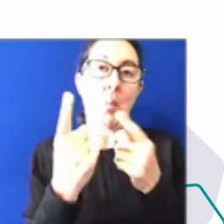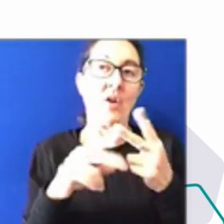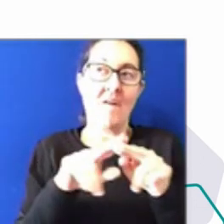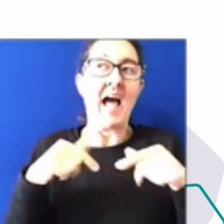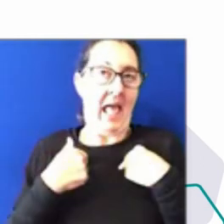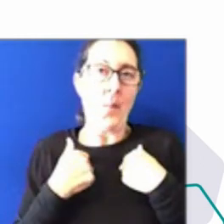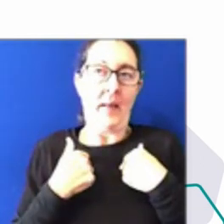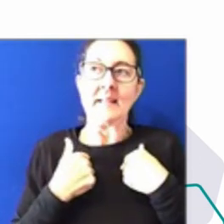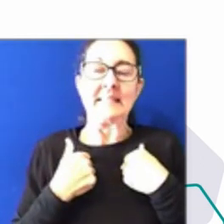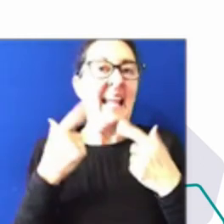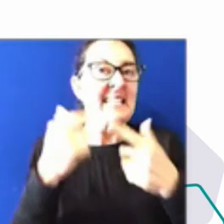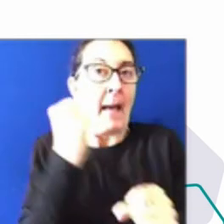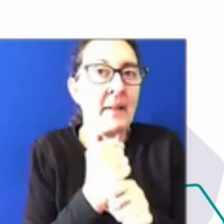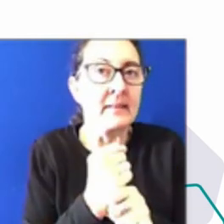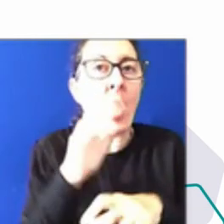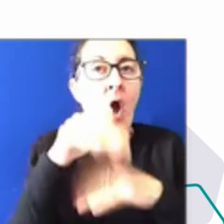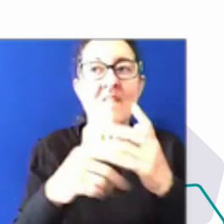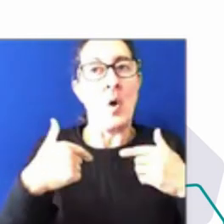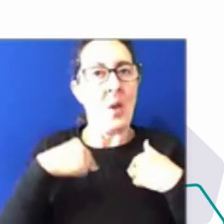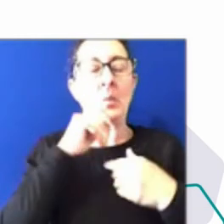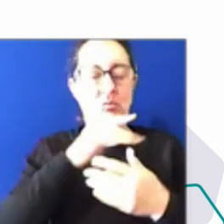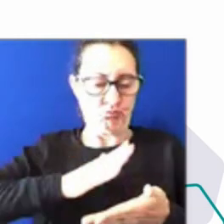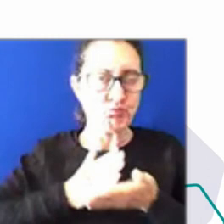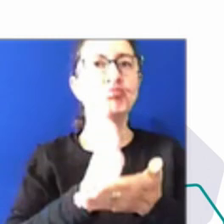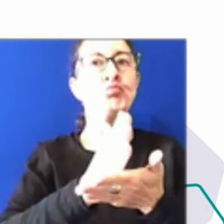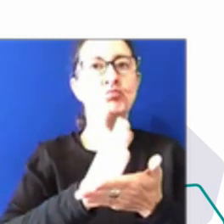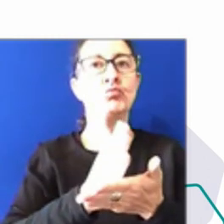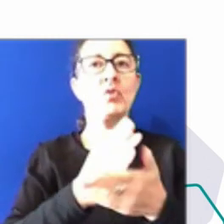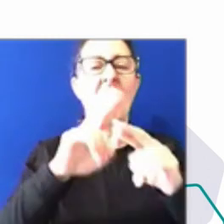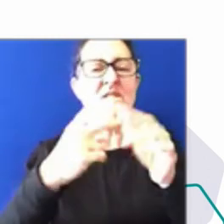conversations are important within our day to day lives within the public service.